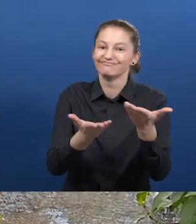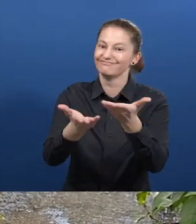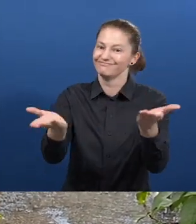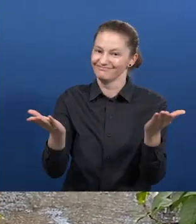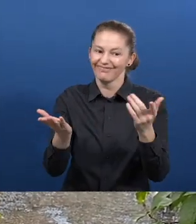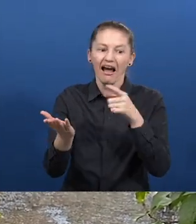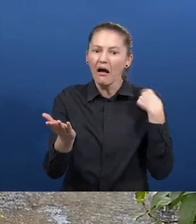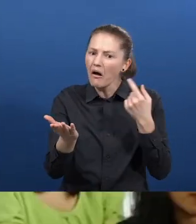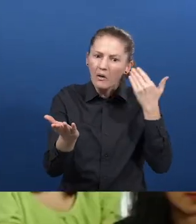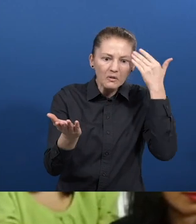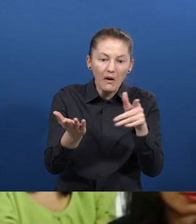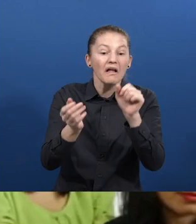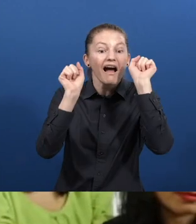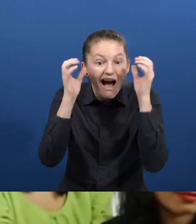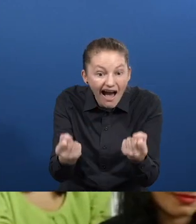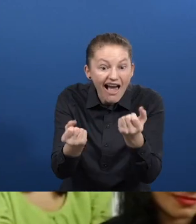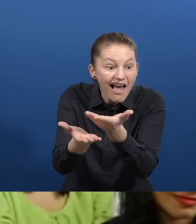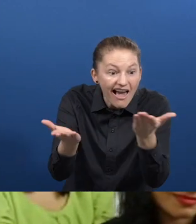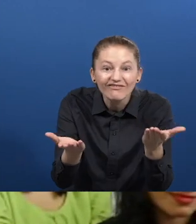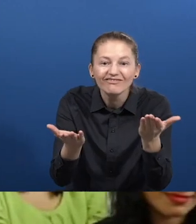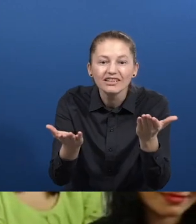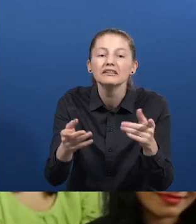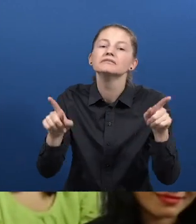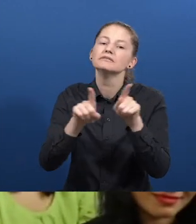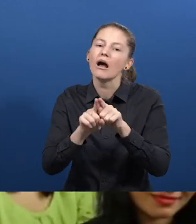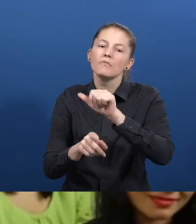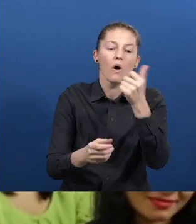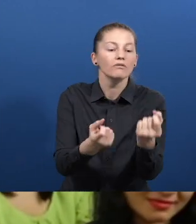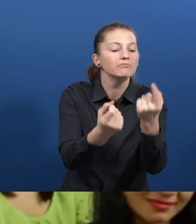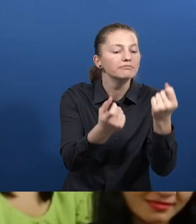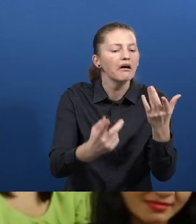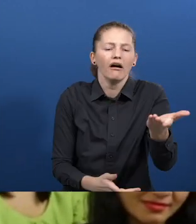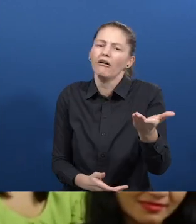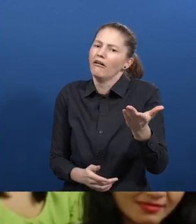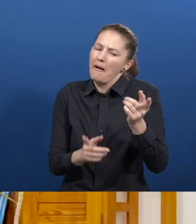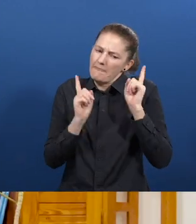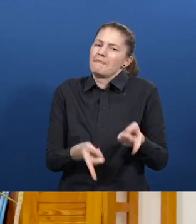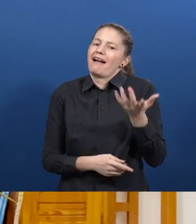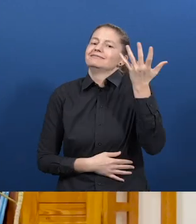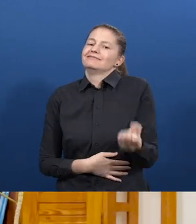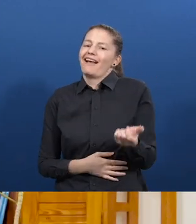possibilities that I have taken, you know, took them for granted. Amina El-Sahir.